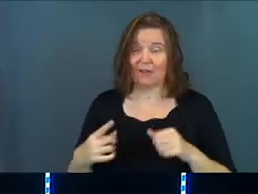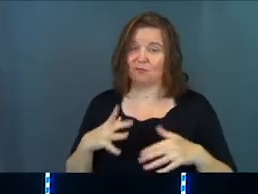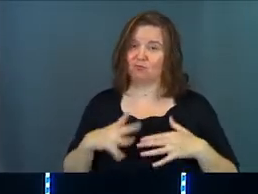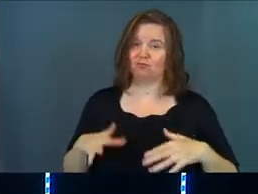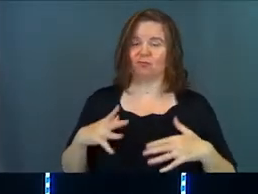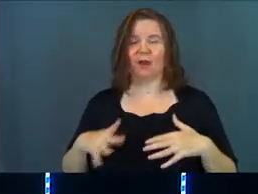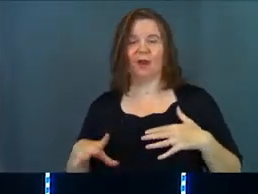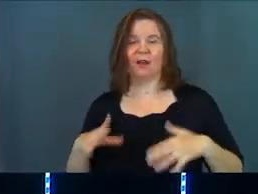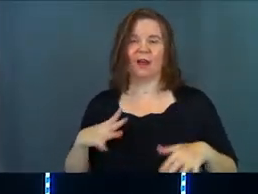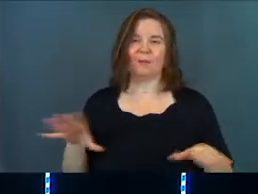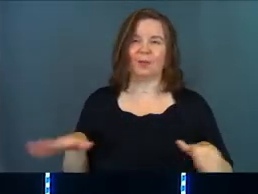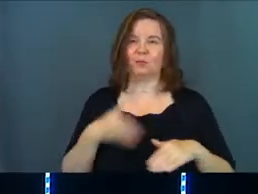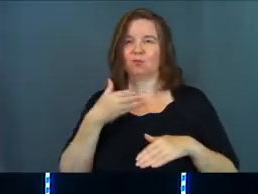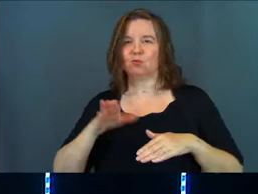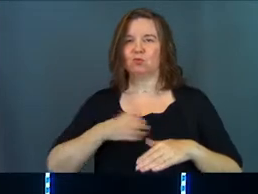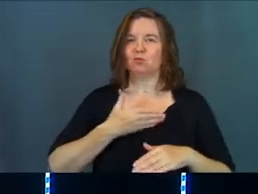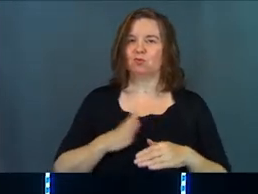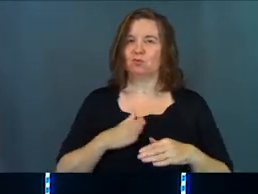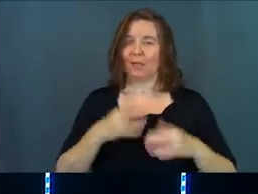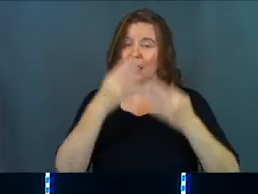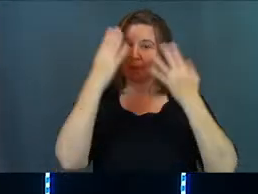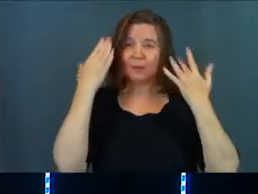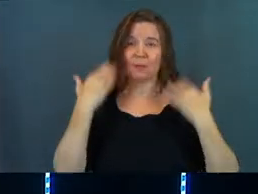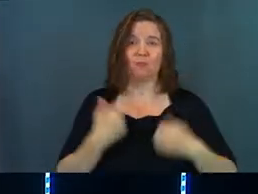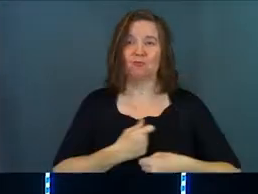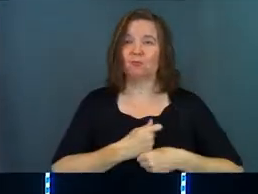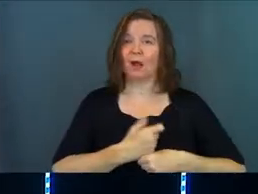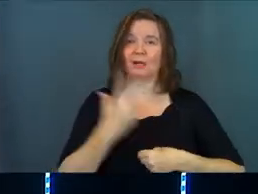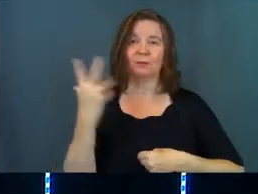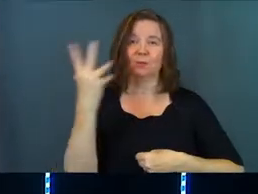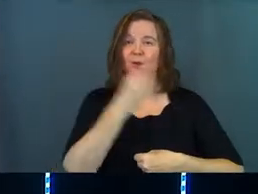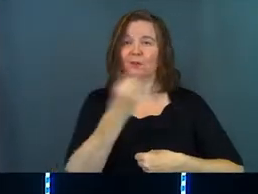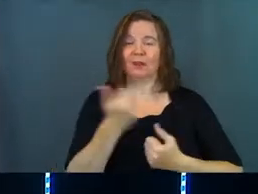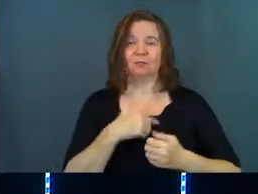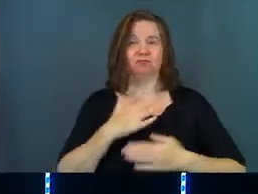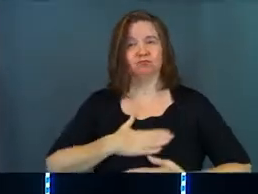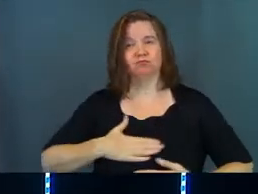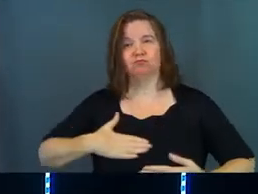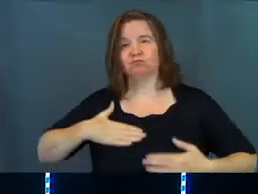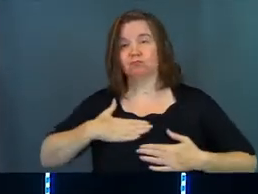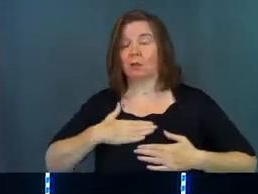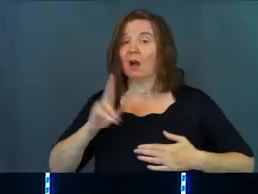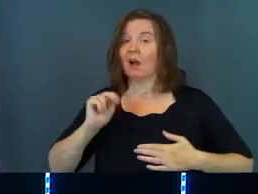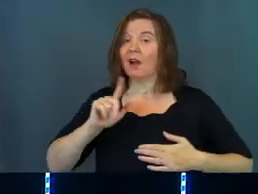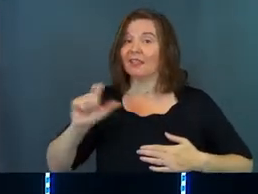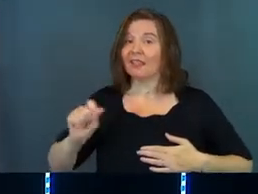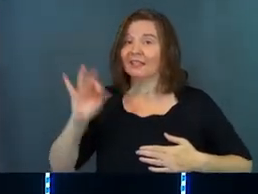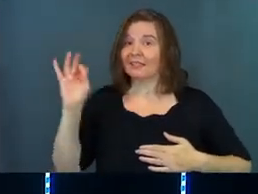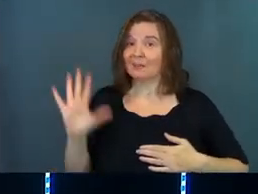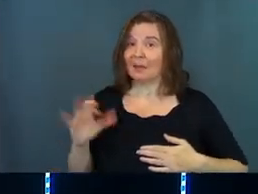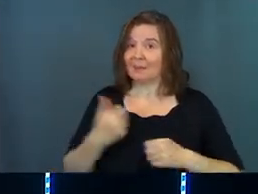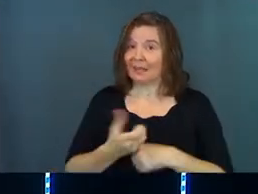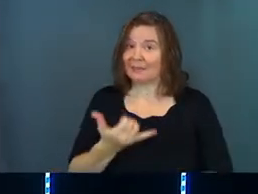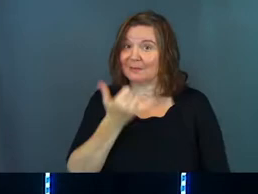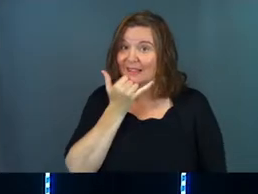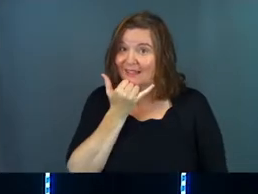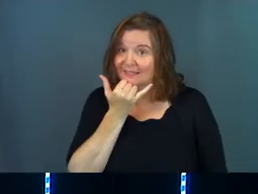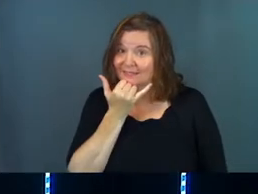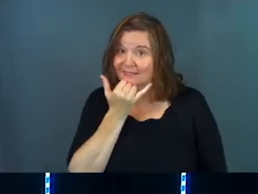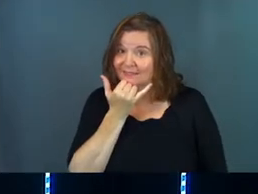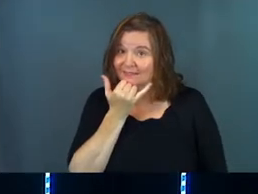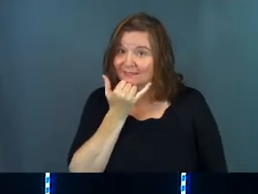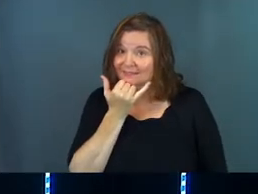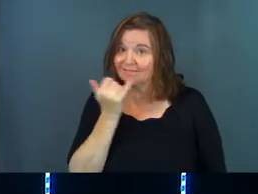dresses up and there's music and the bride looks beautiful and everybody enjoys the wedding. Unless the pastor makes a mistake,